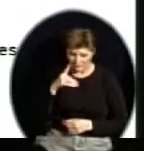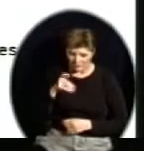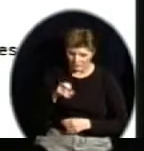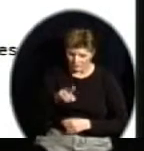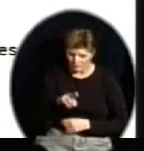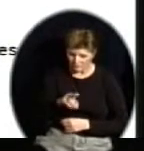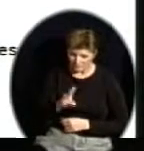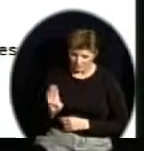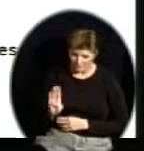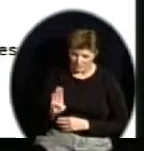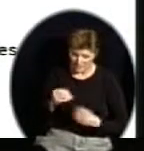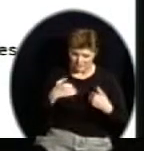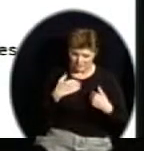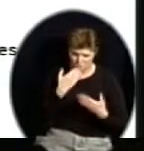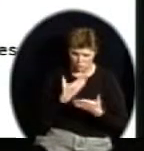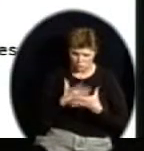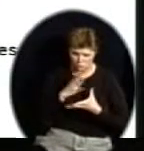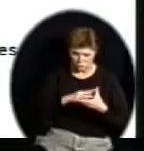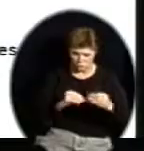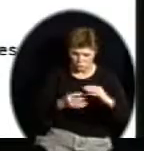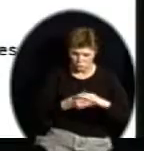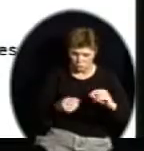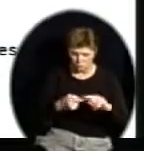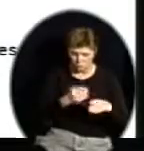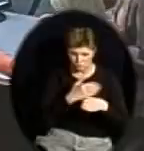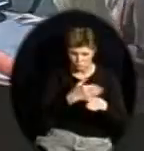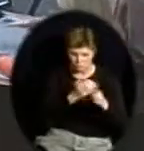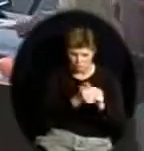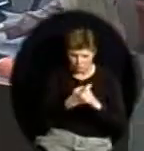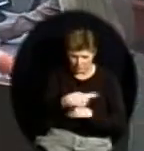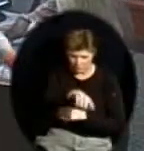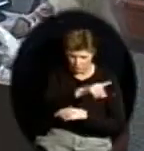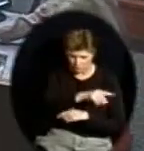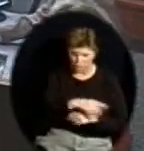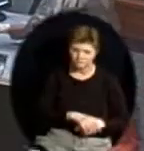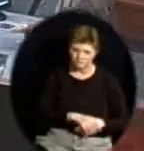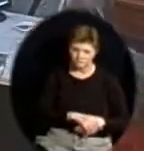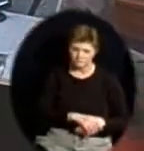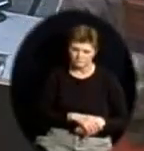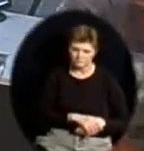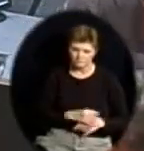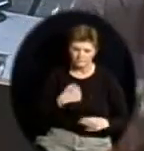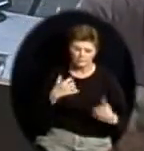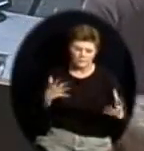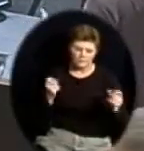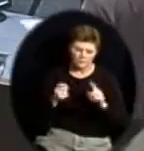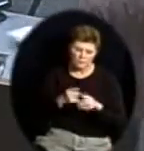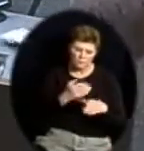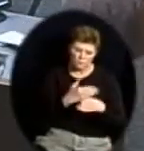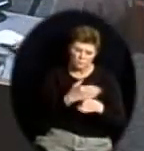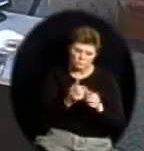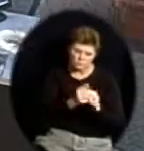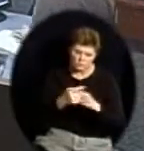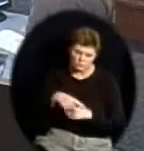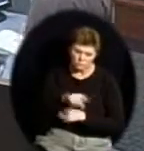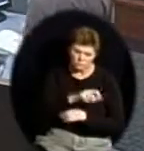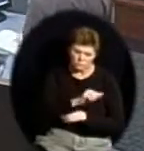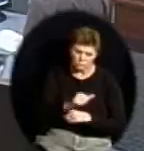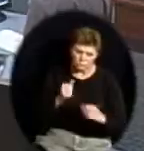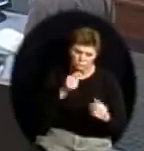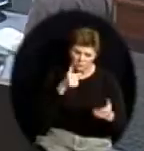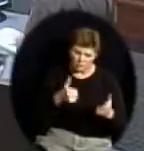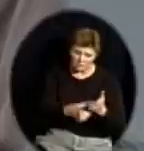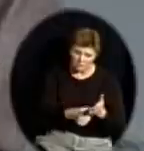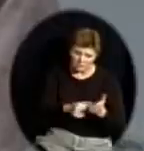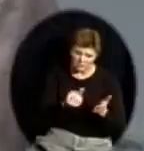going to share that I think sheds more light personally on the situation. Well, I'm going to share just a little bit of a letter that went to Dr. Poggio, who is the head of the